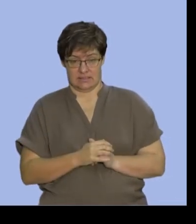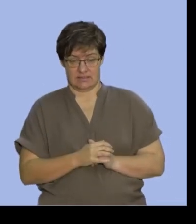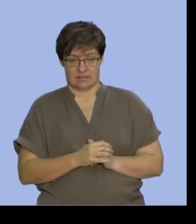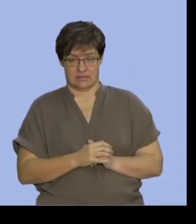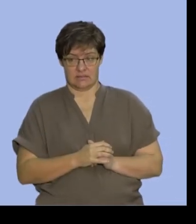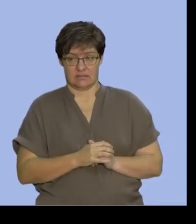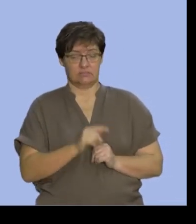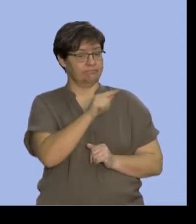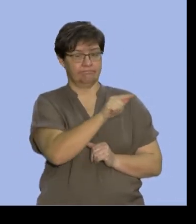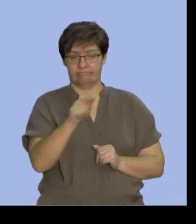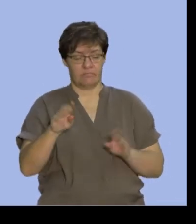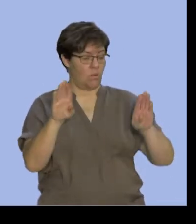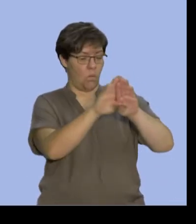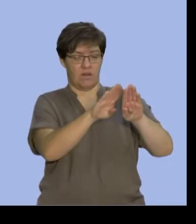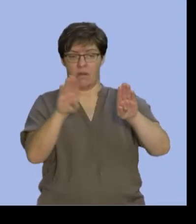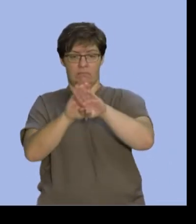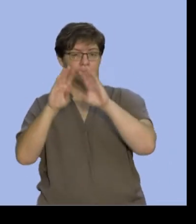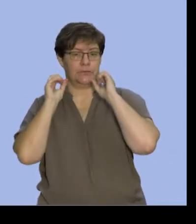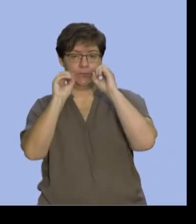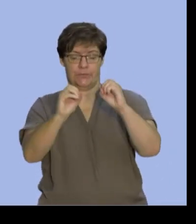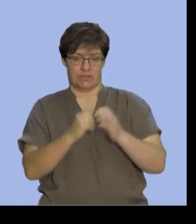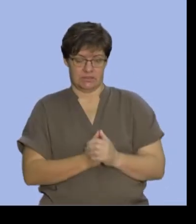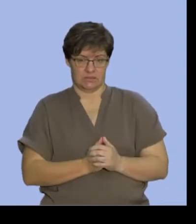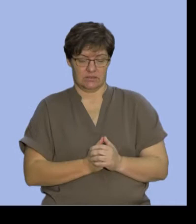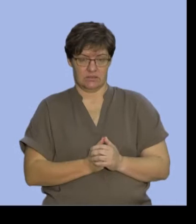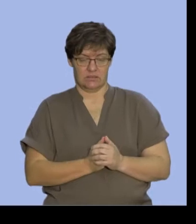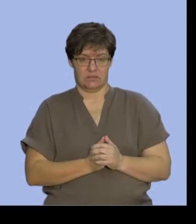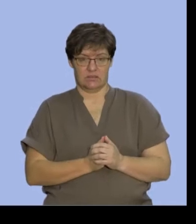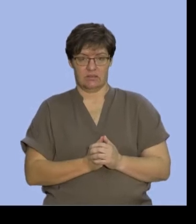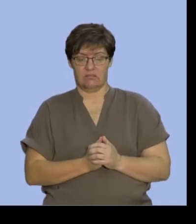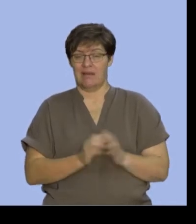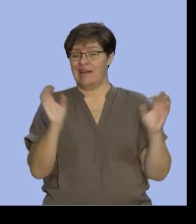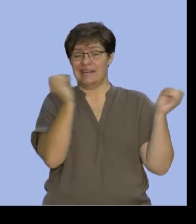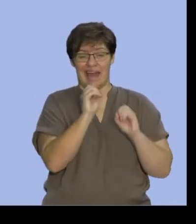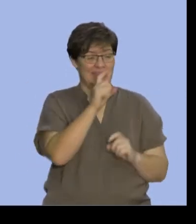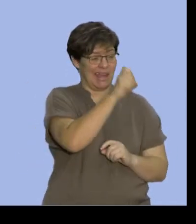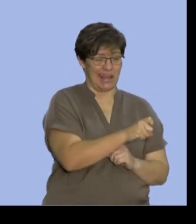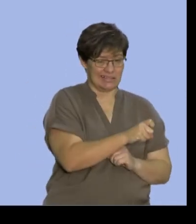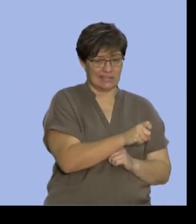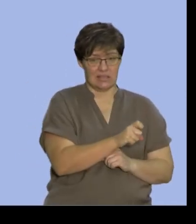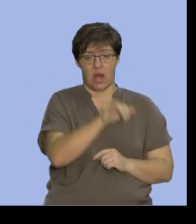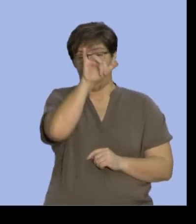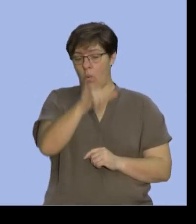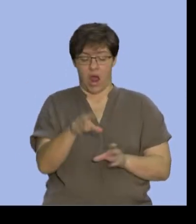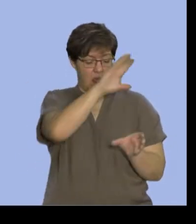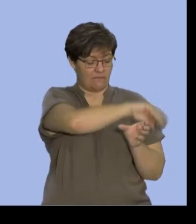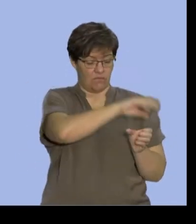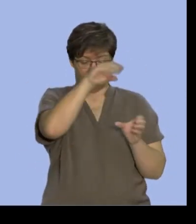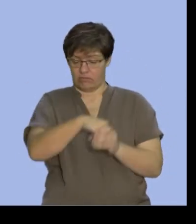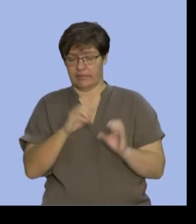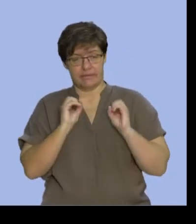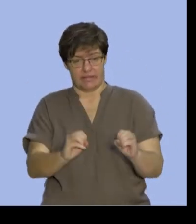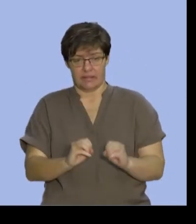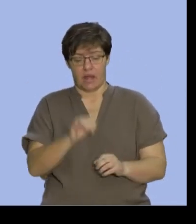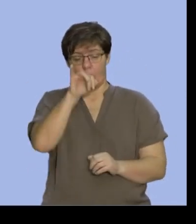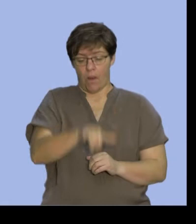do not have any overlap in them. There is nothing in X that is in Y and nothing that's in X that's in